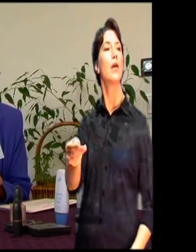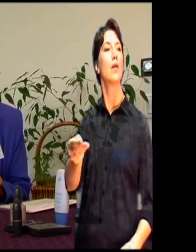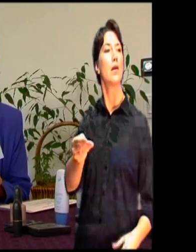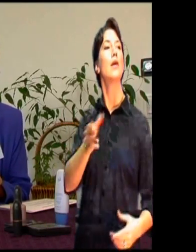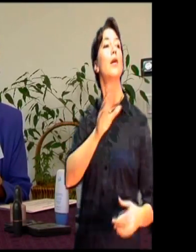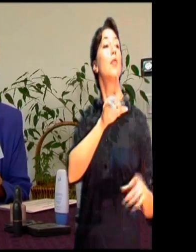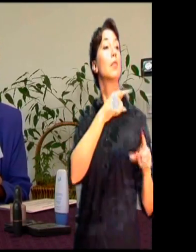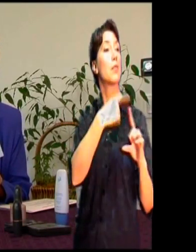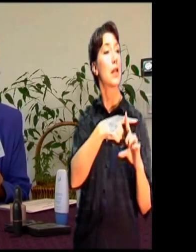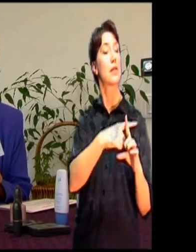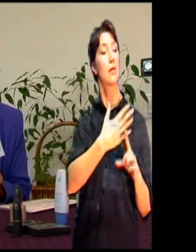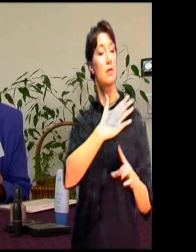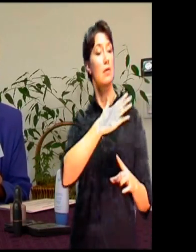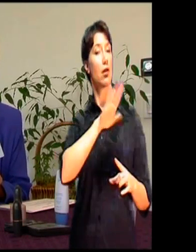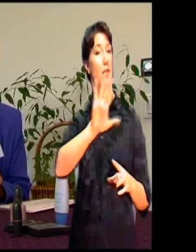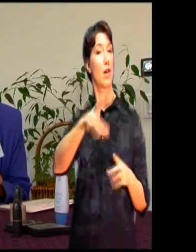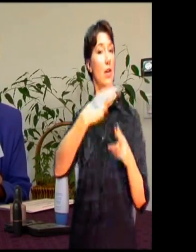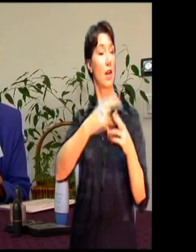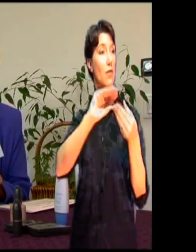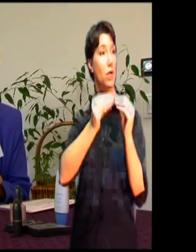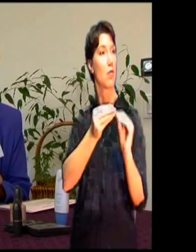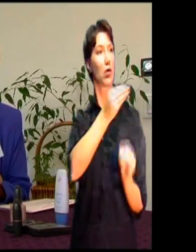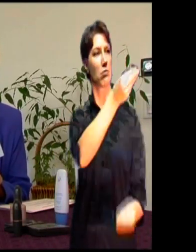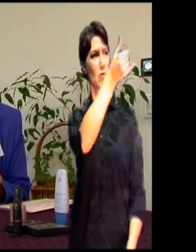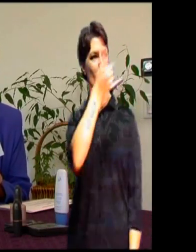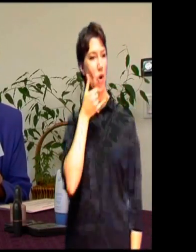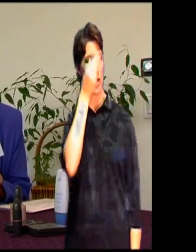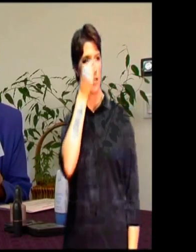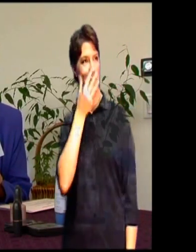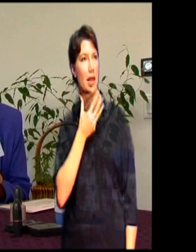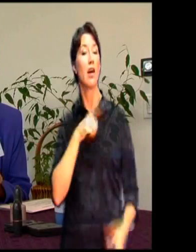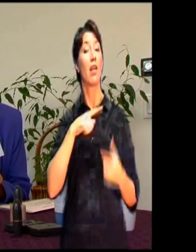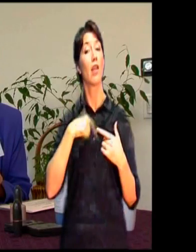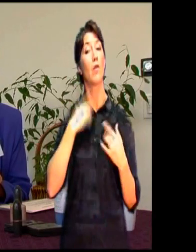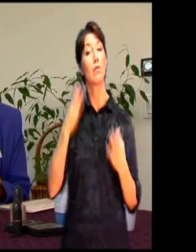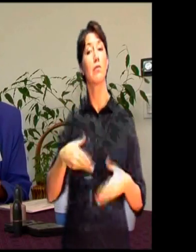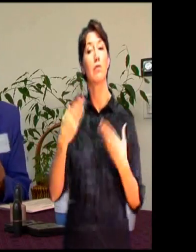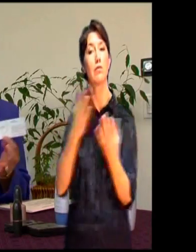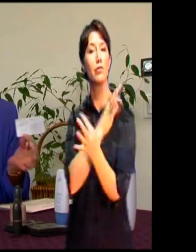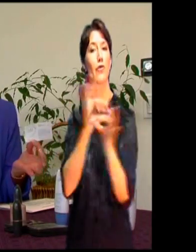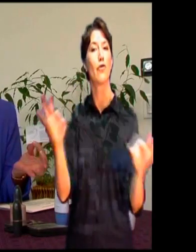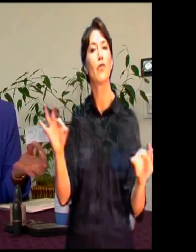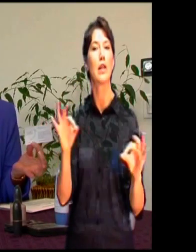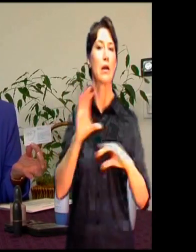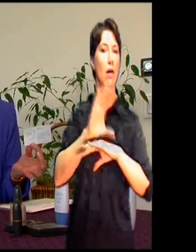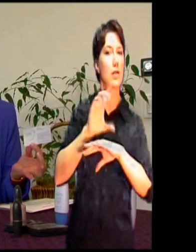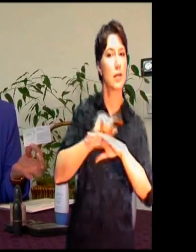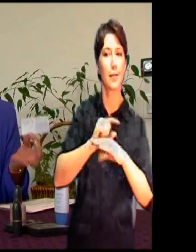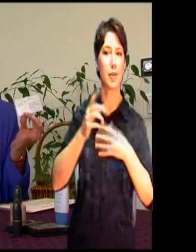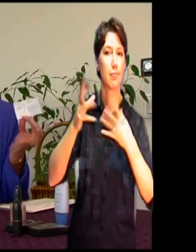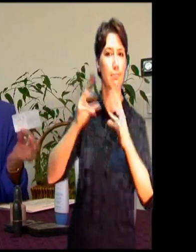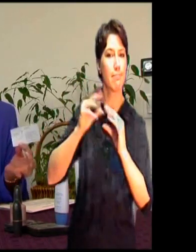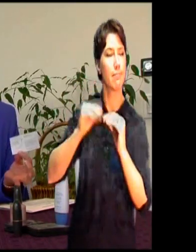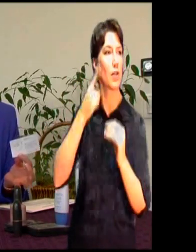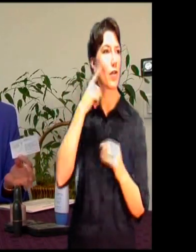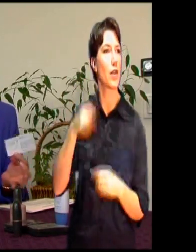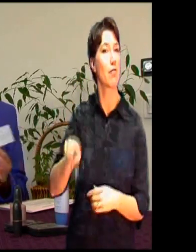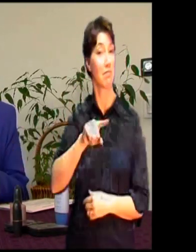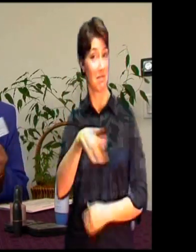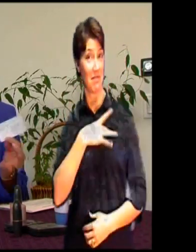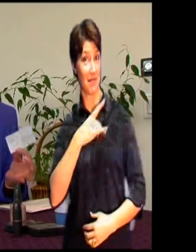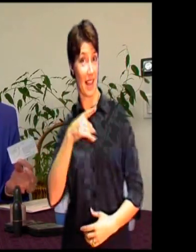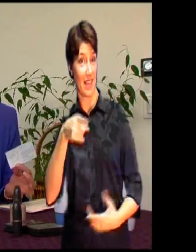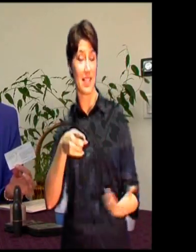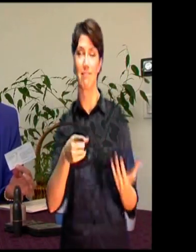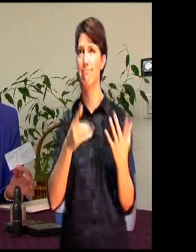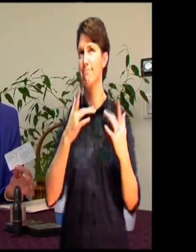and give me their name and number. And I'll offer them a complimentary skin care consultation. So do you like this? Isn't it exciting? And you